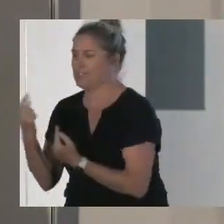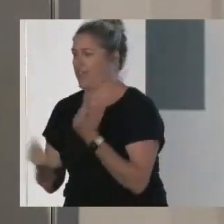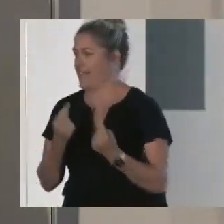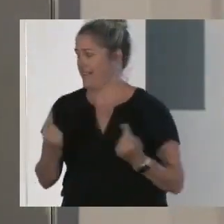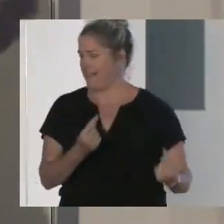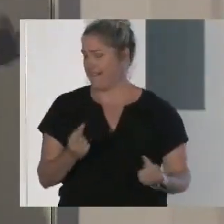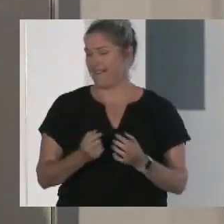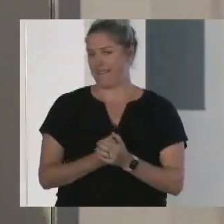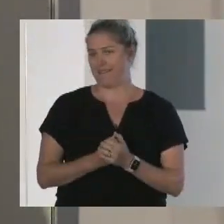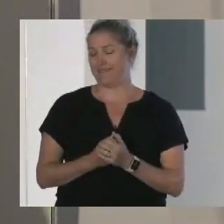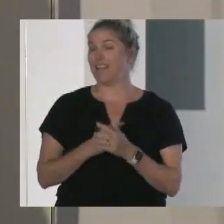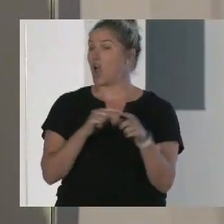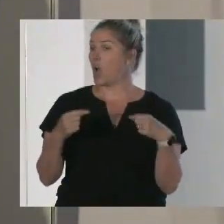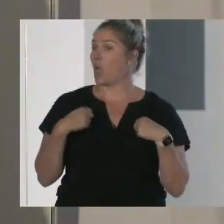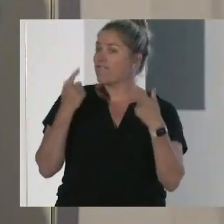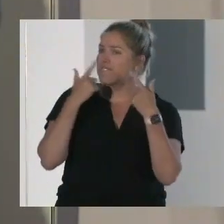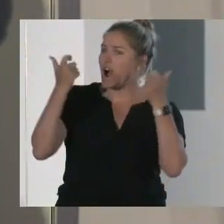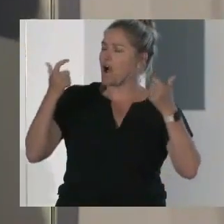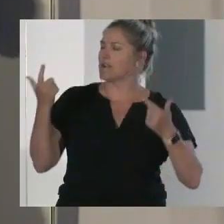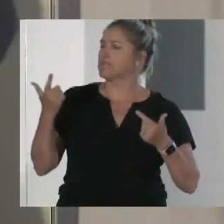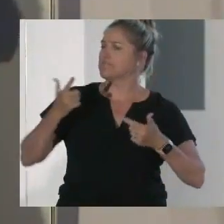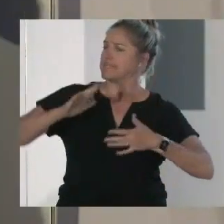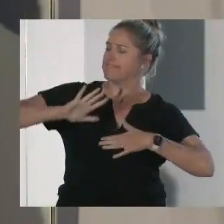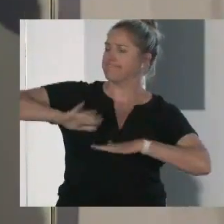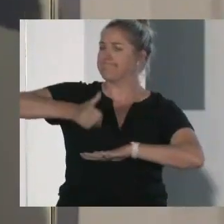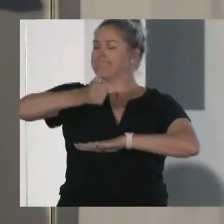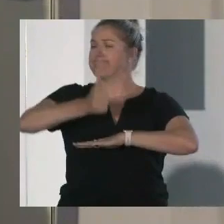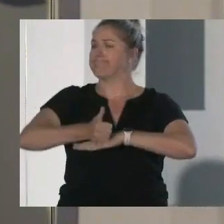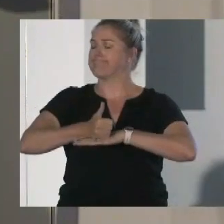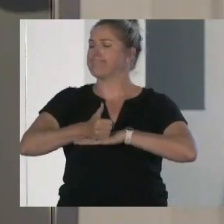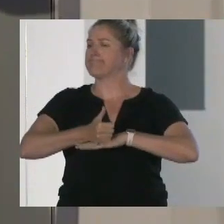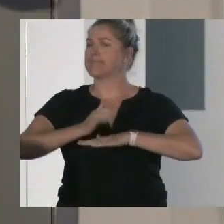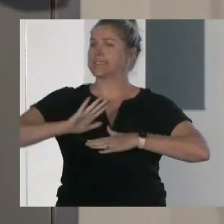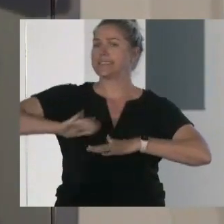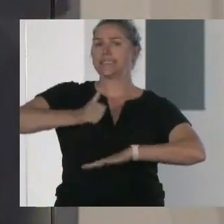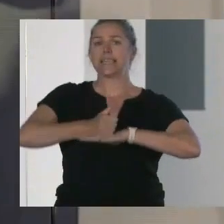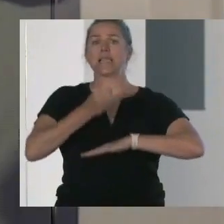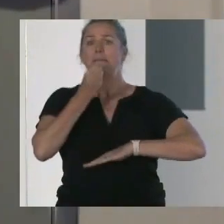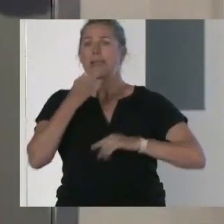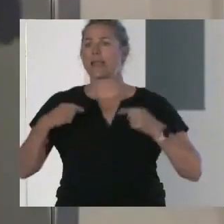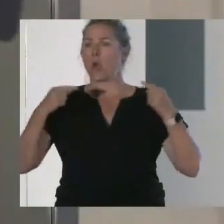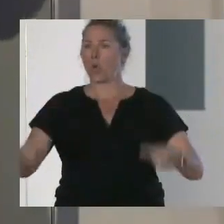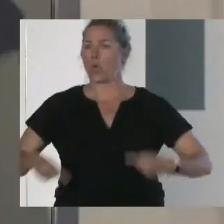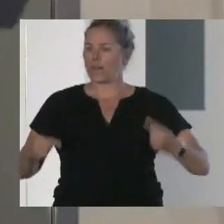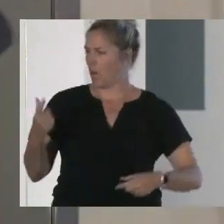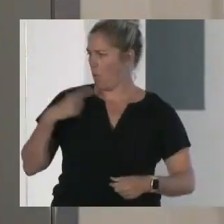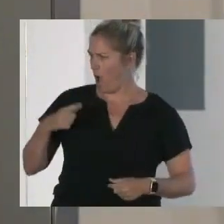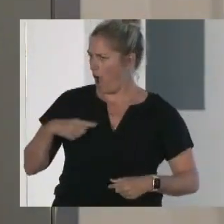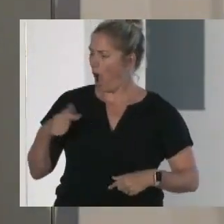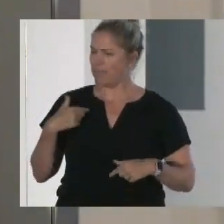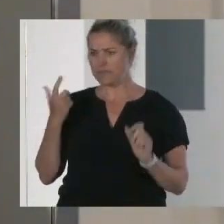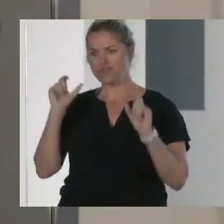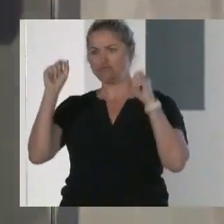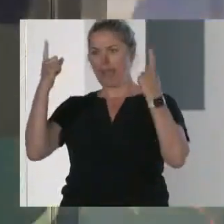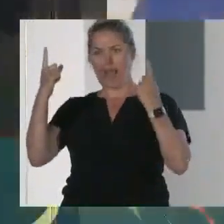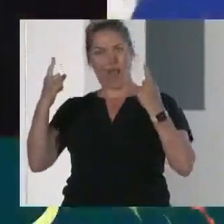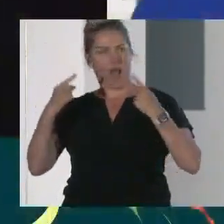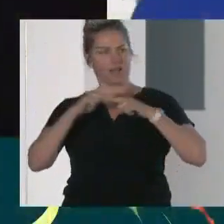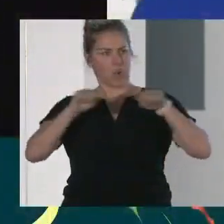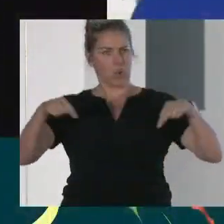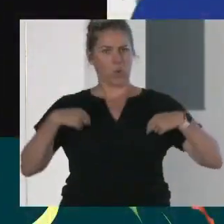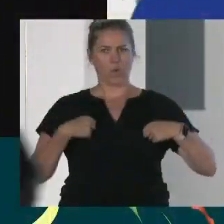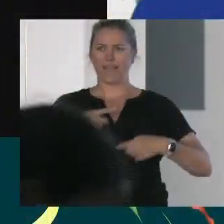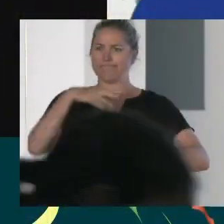founded on the idea that we're all part of one community, and we should help each other out in times of